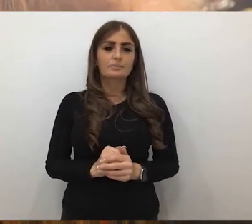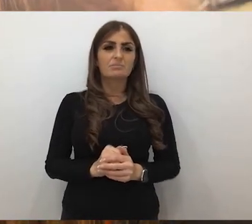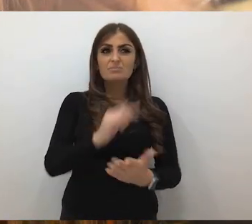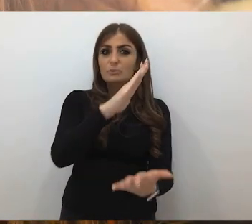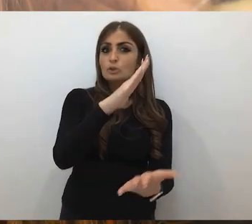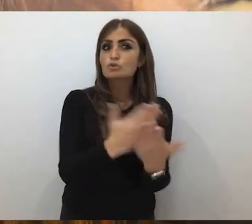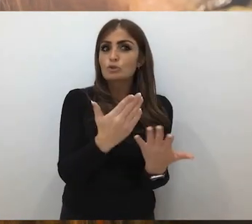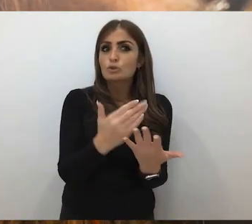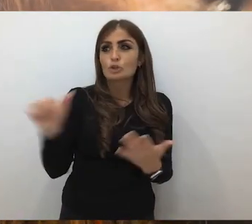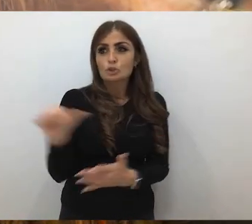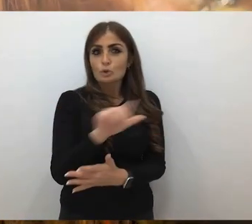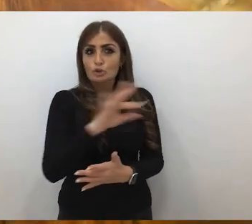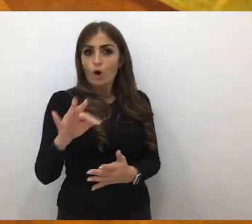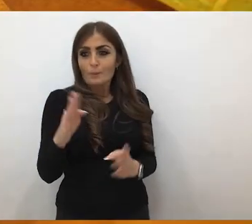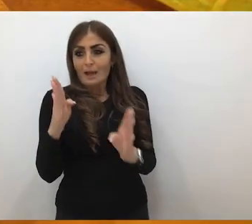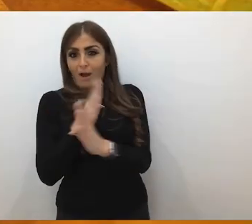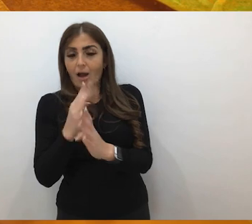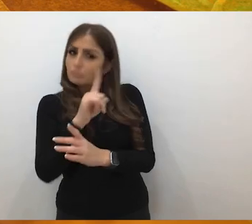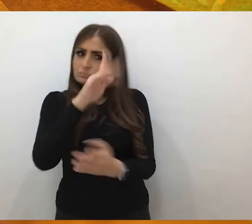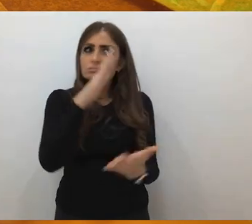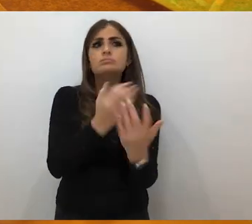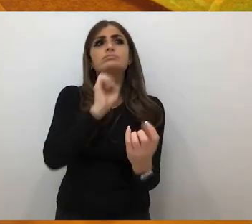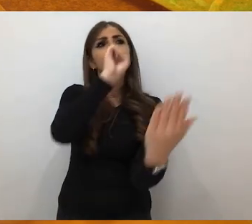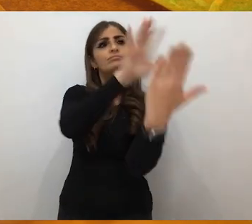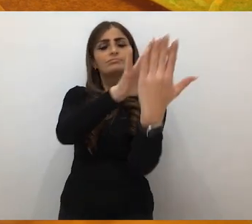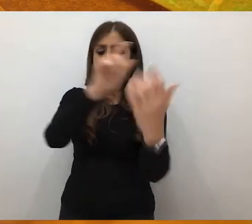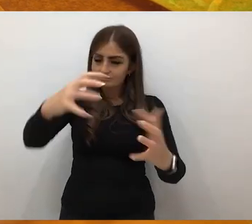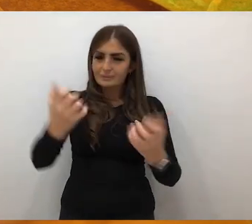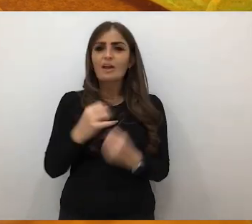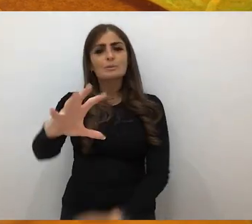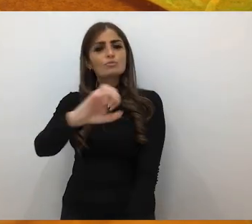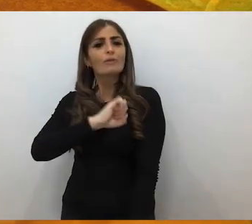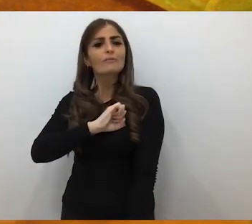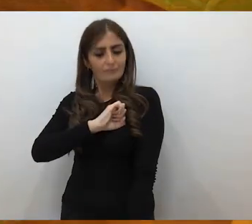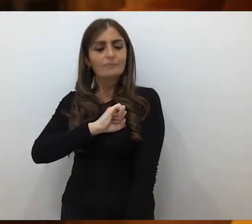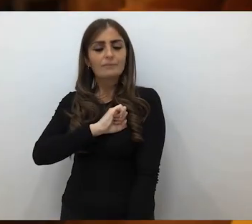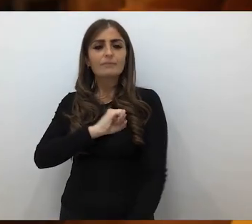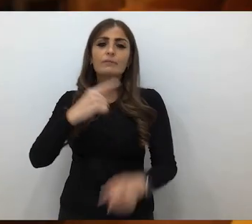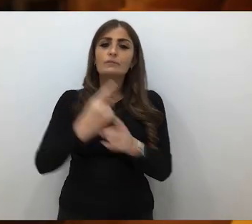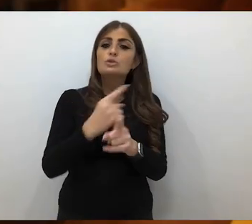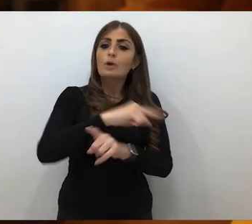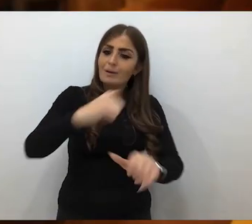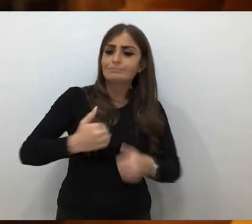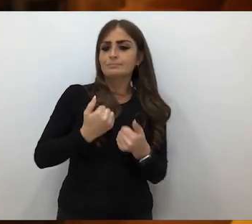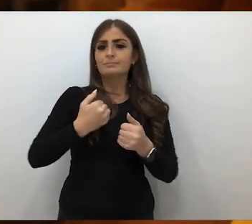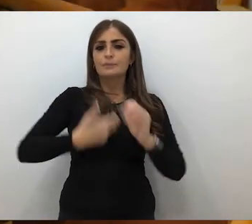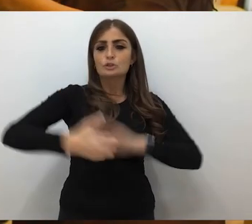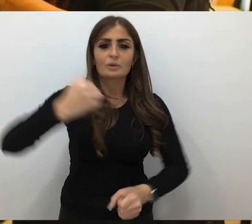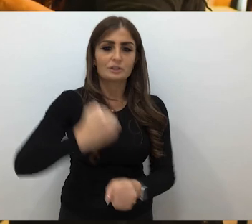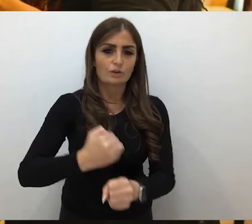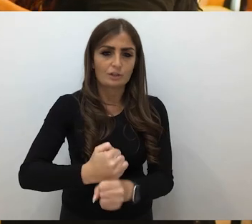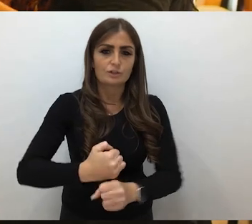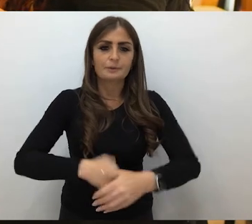not really allowed to be painted about. That gave me the courage to talk about the Stolen Generation.